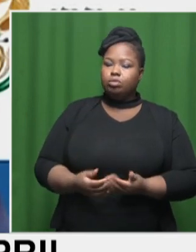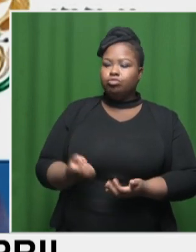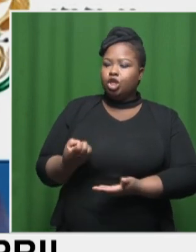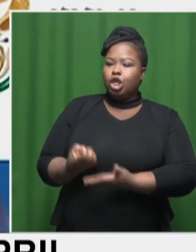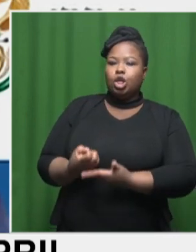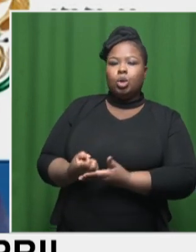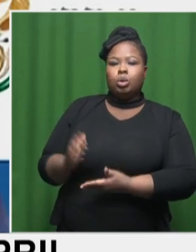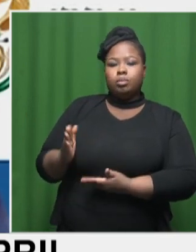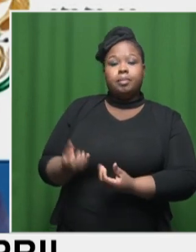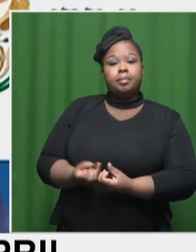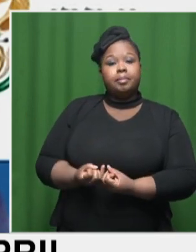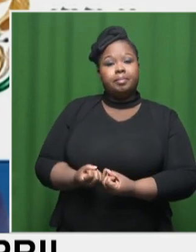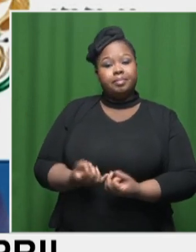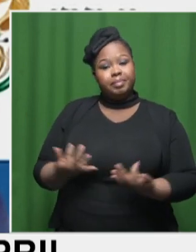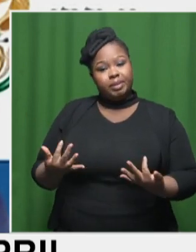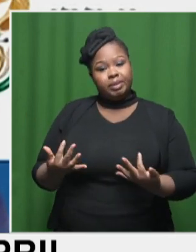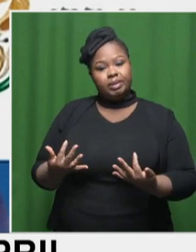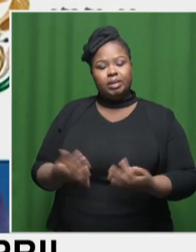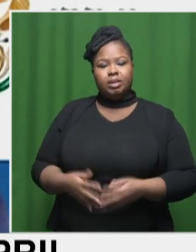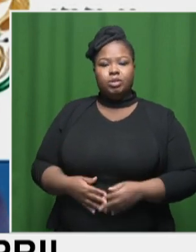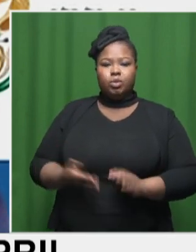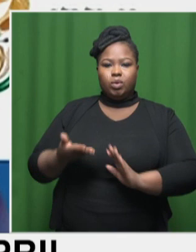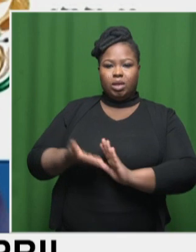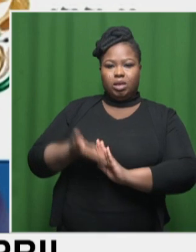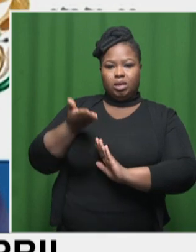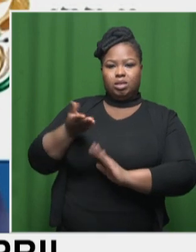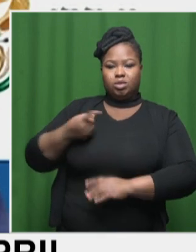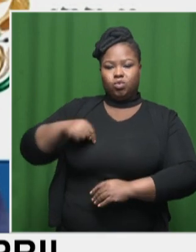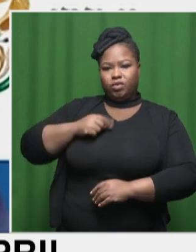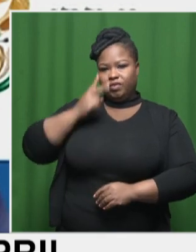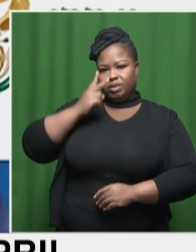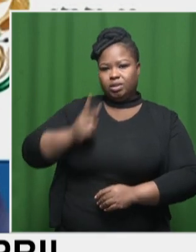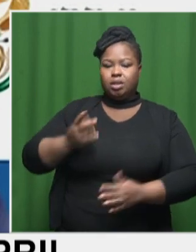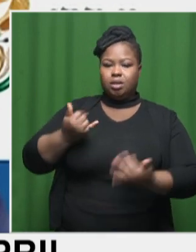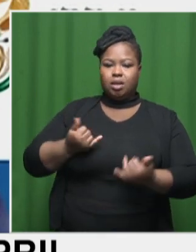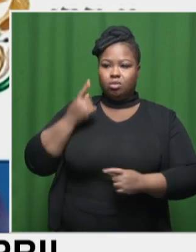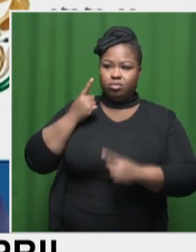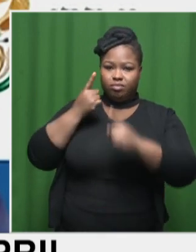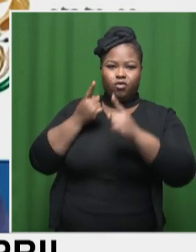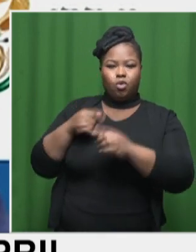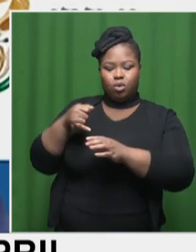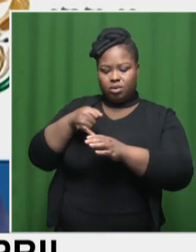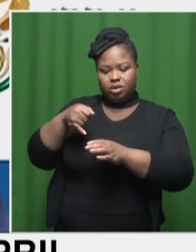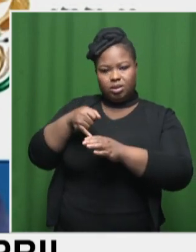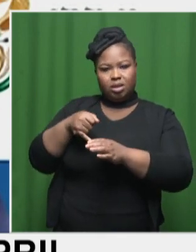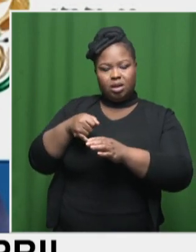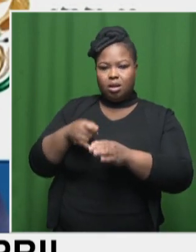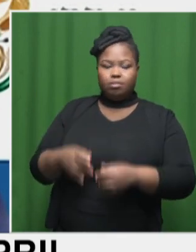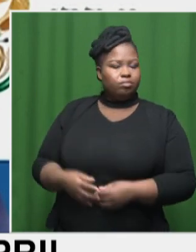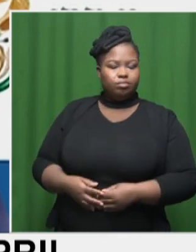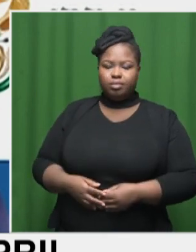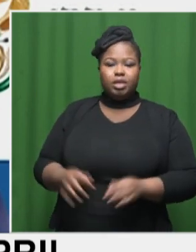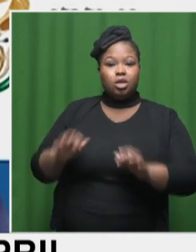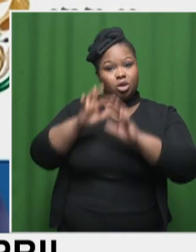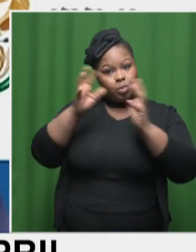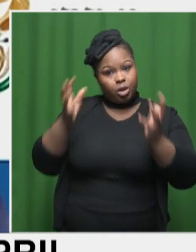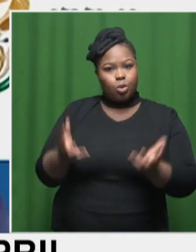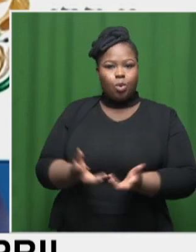economy. A lot of the increases that we've seen are driven not necessarily by internal factors, but by global factors.